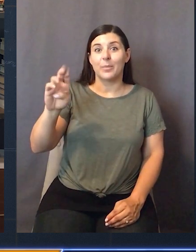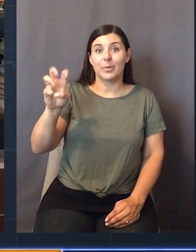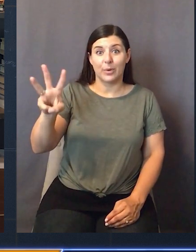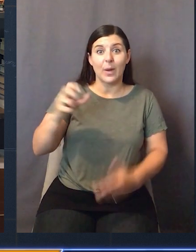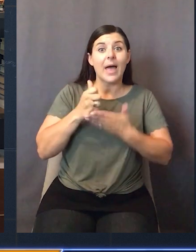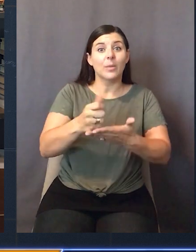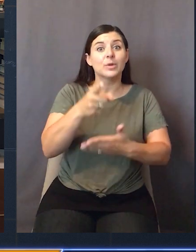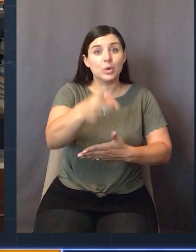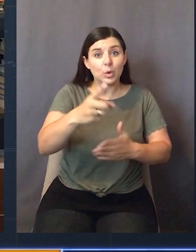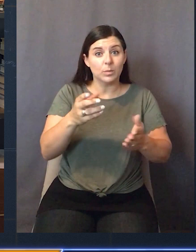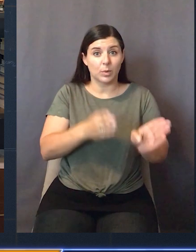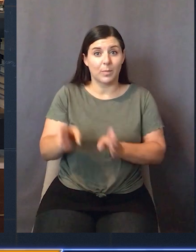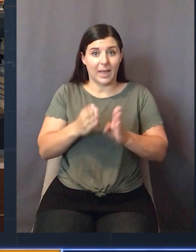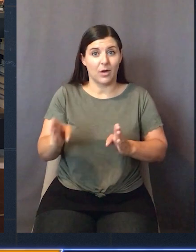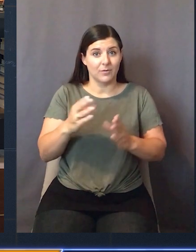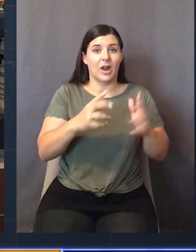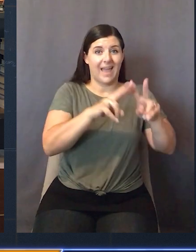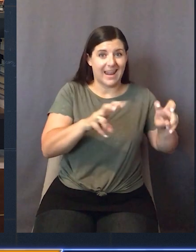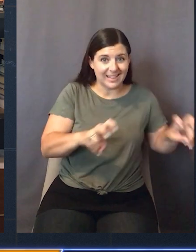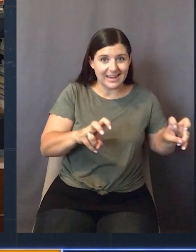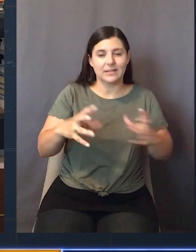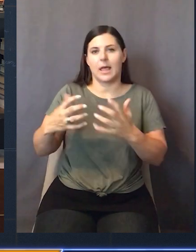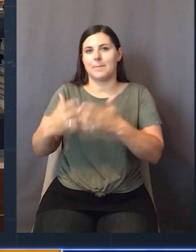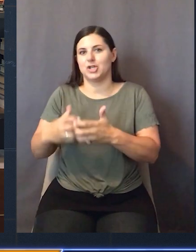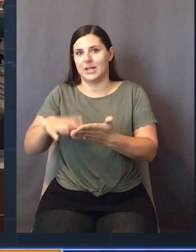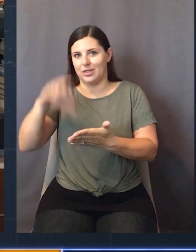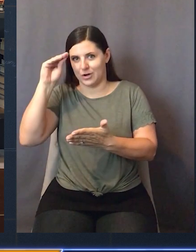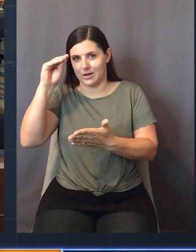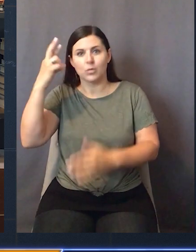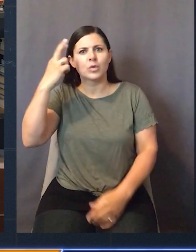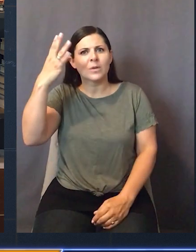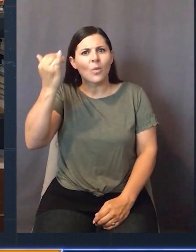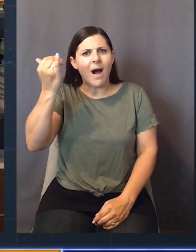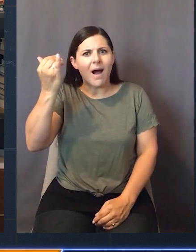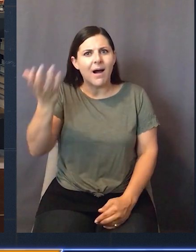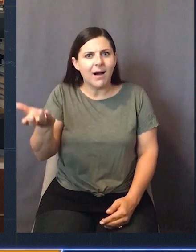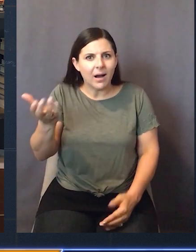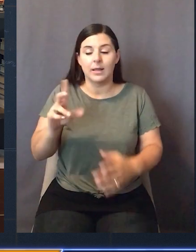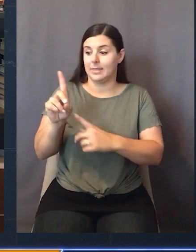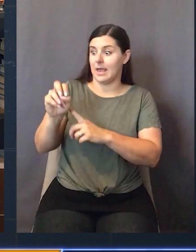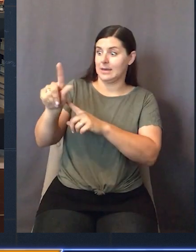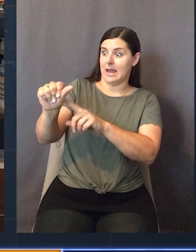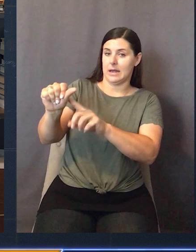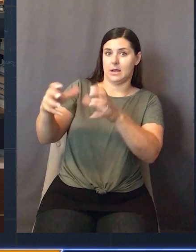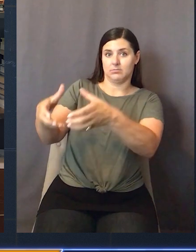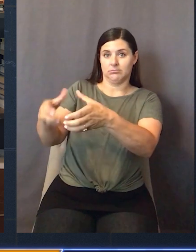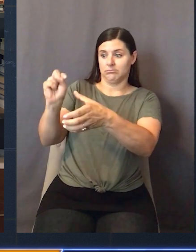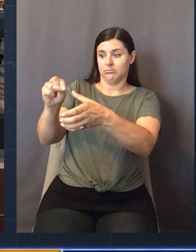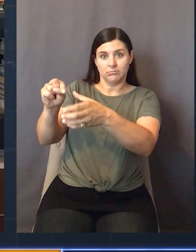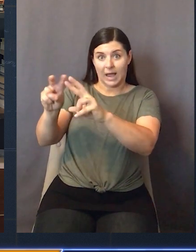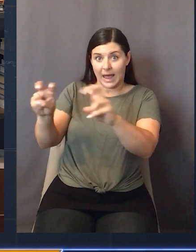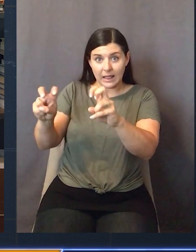helps you to prepare data for analytics and machine learning. So, the reason we have this is before you take that data and use it to do